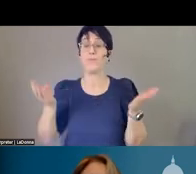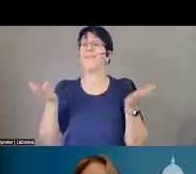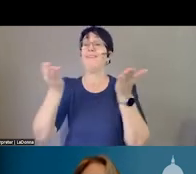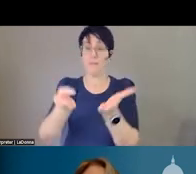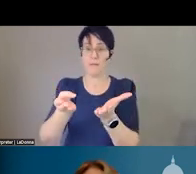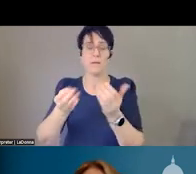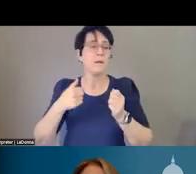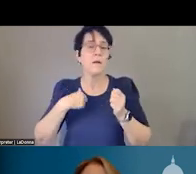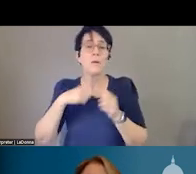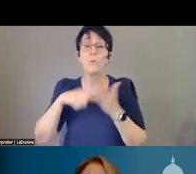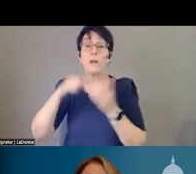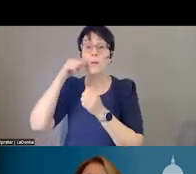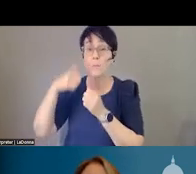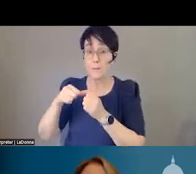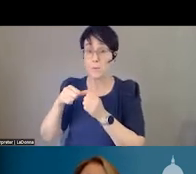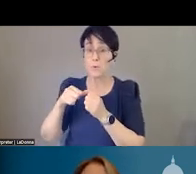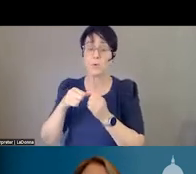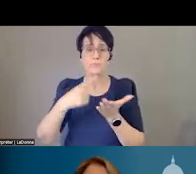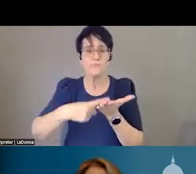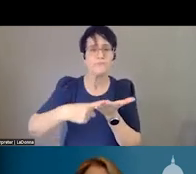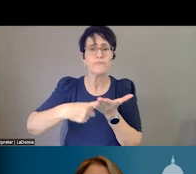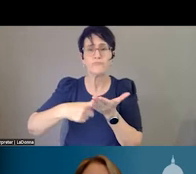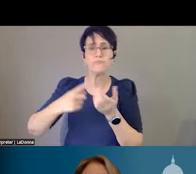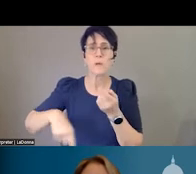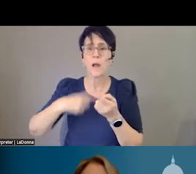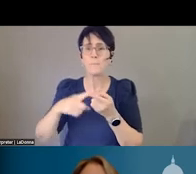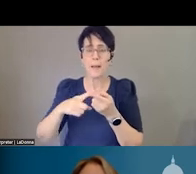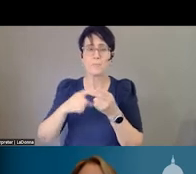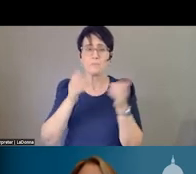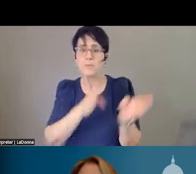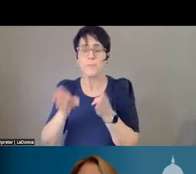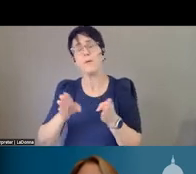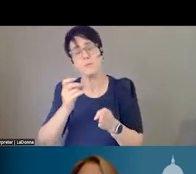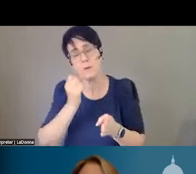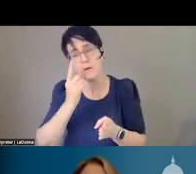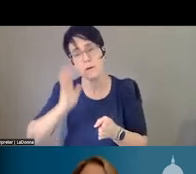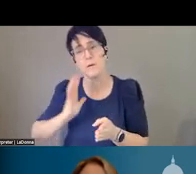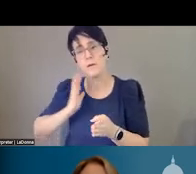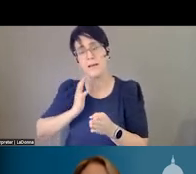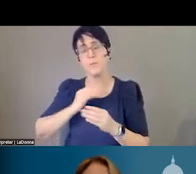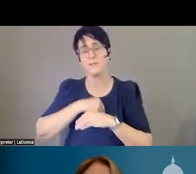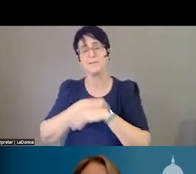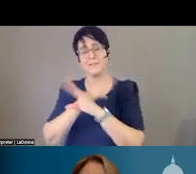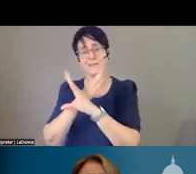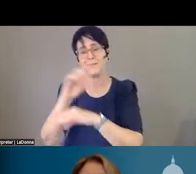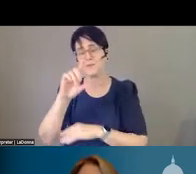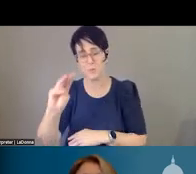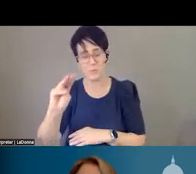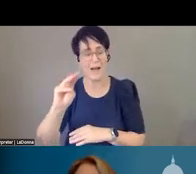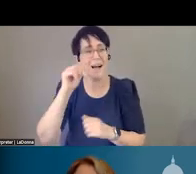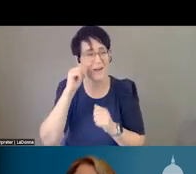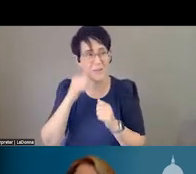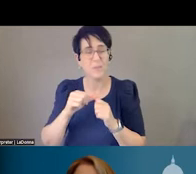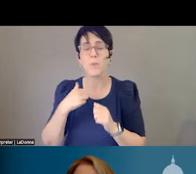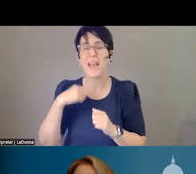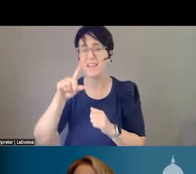was, you know, we were Zoom. And at one of the hearings, we had 160 people sign